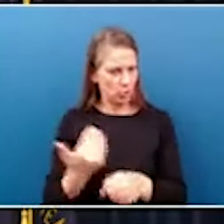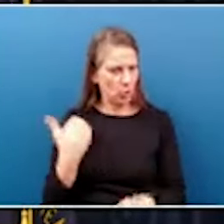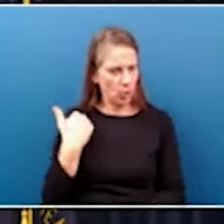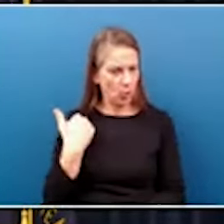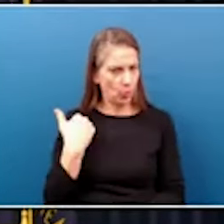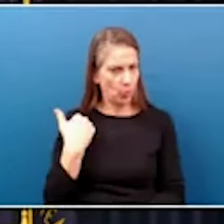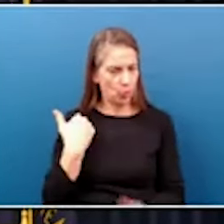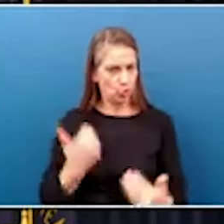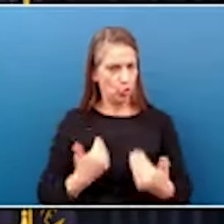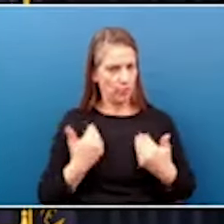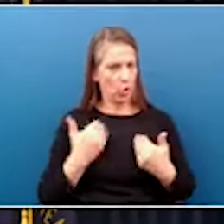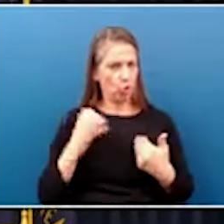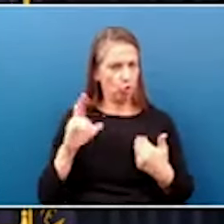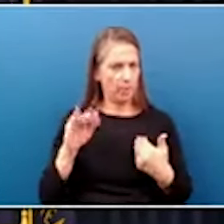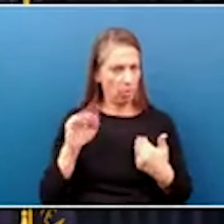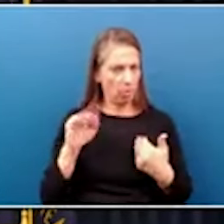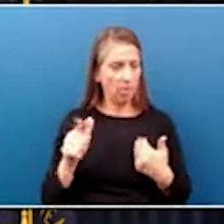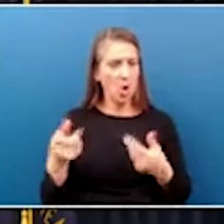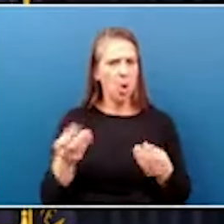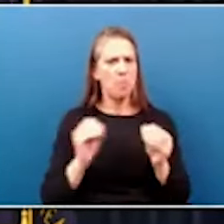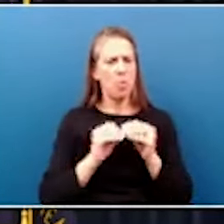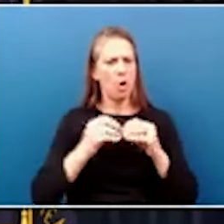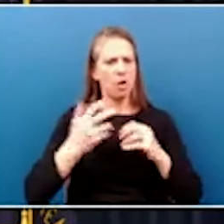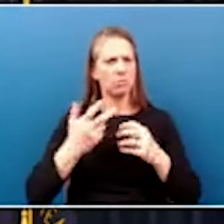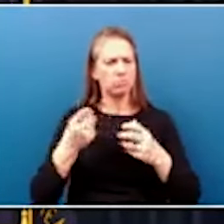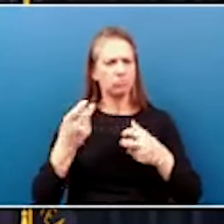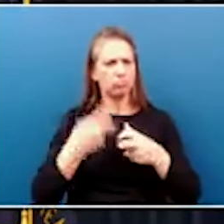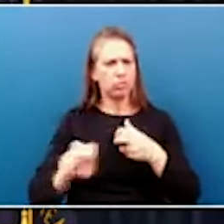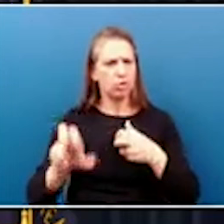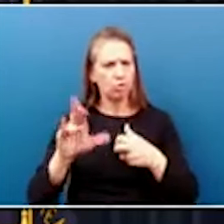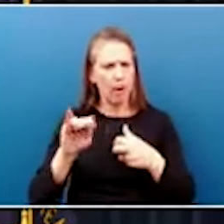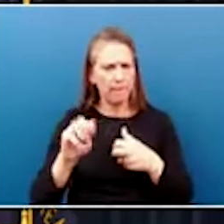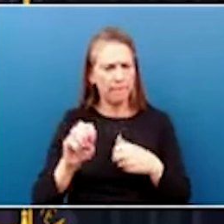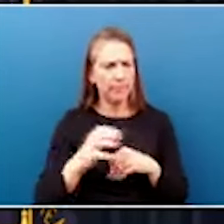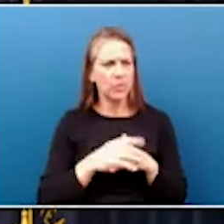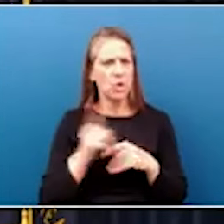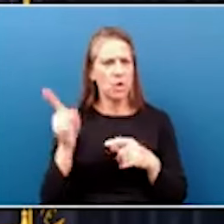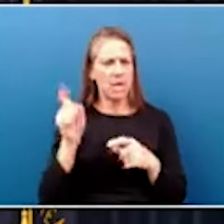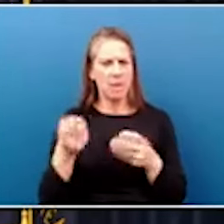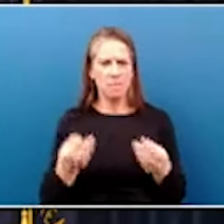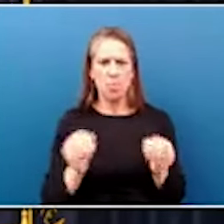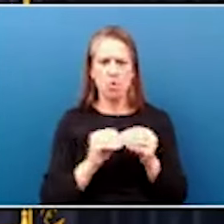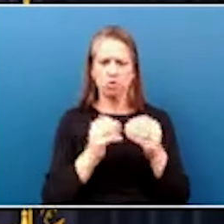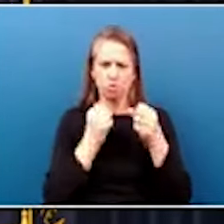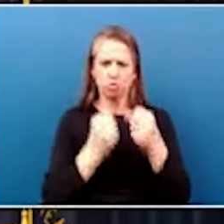They're committing harsher crimes which require stronger rehabilitative programs.